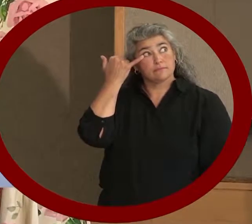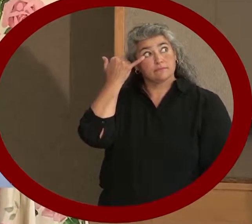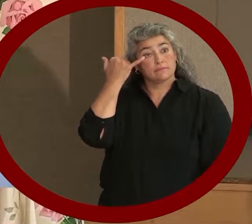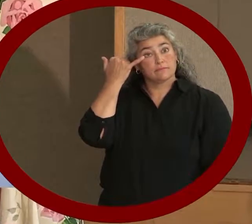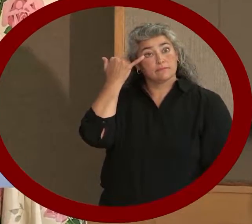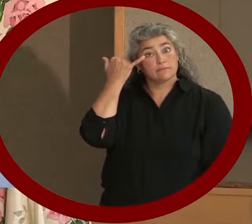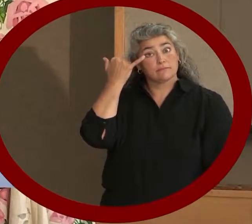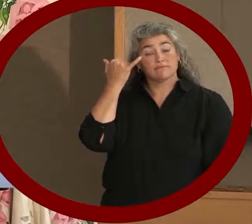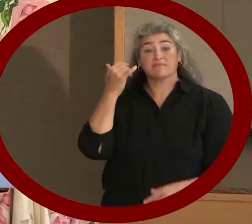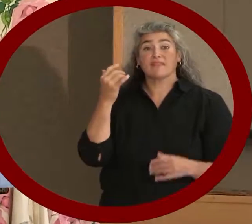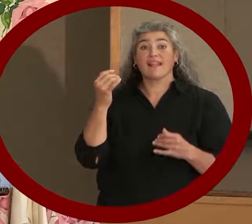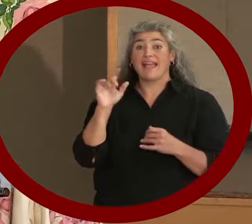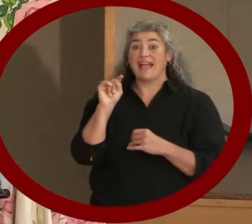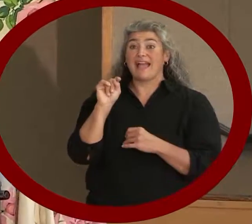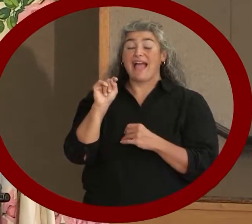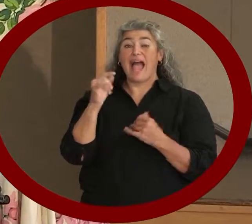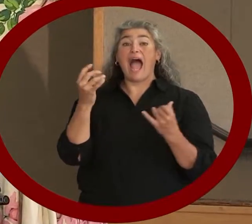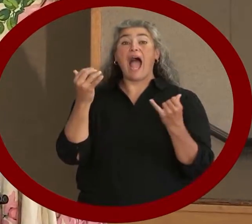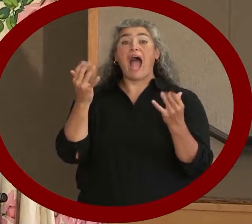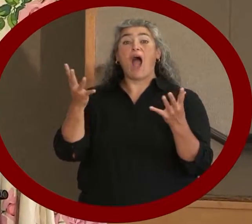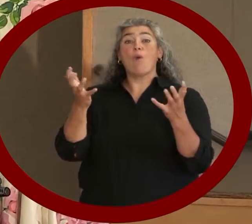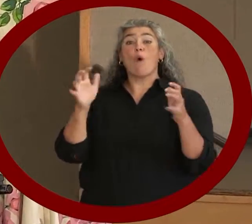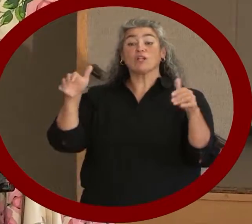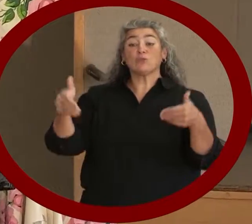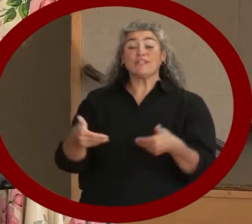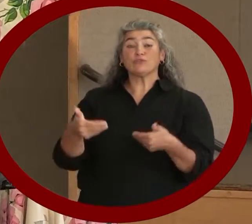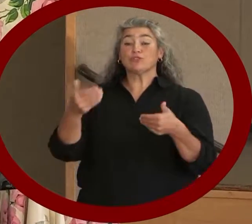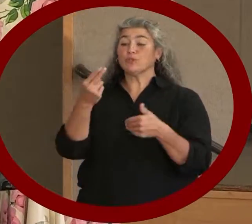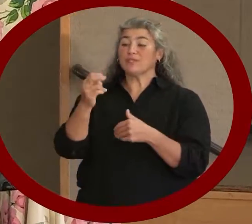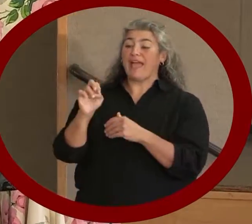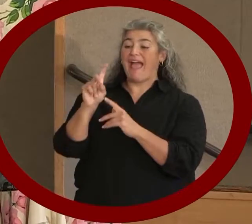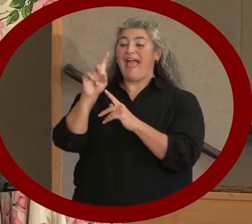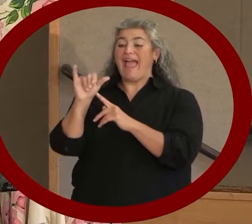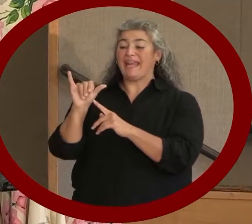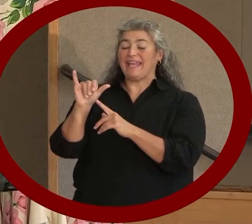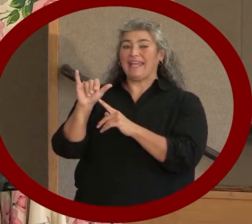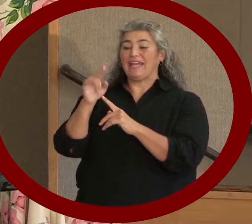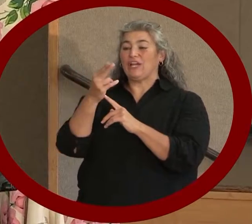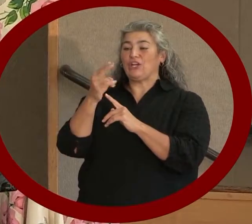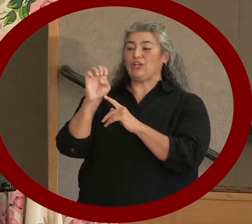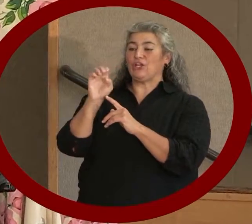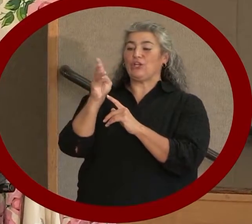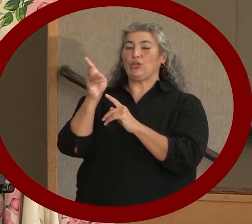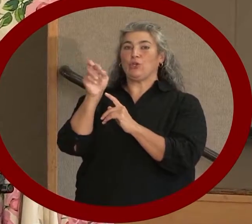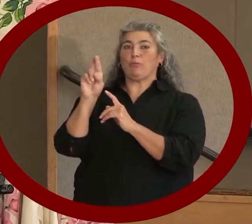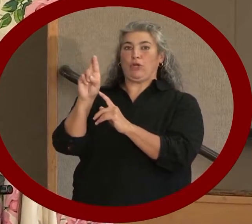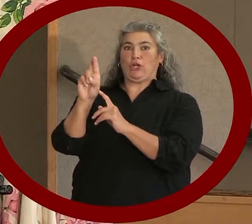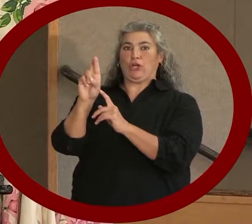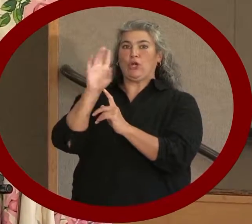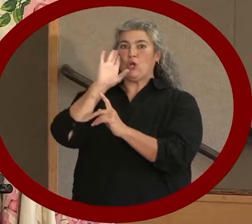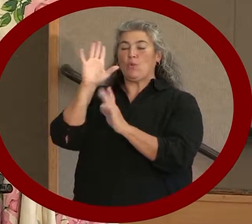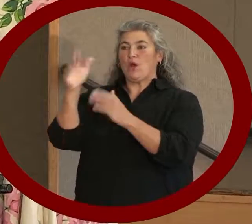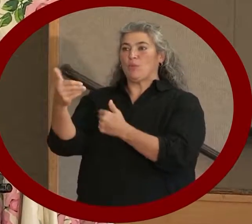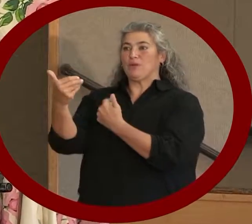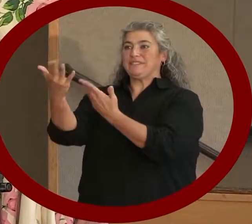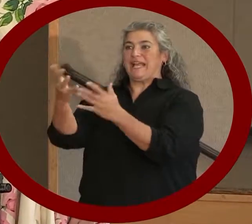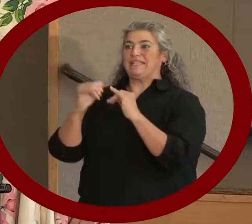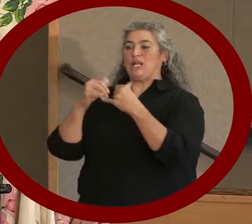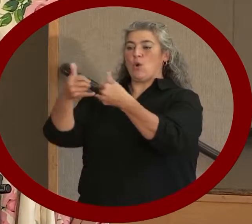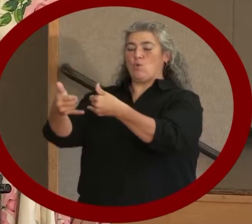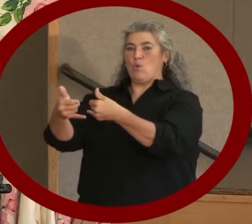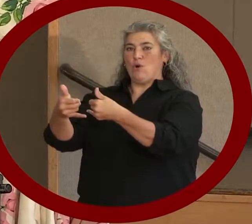I'm now going to introduce Hedy Huber, who will be presenting an award to our former city liaison,